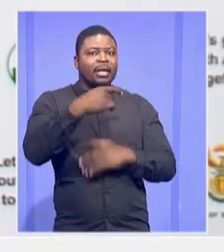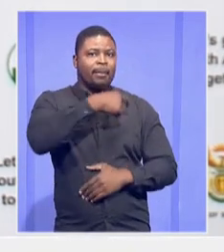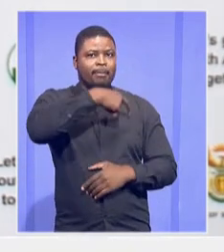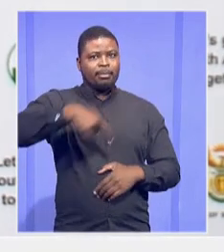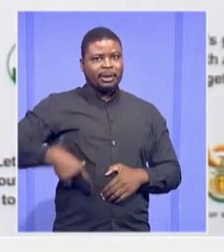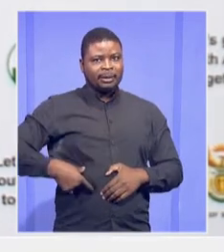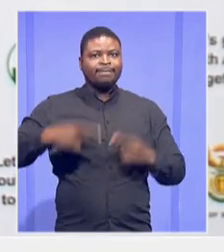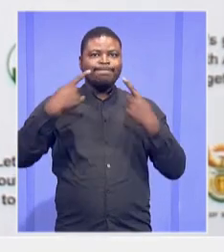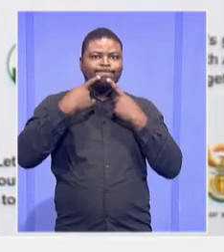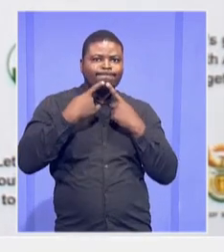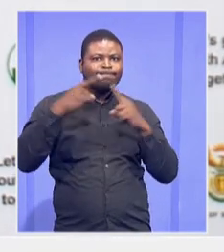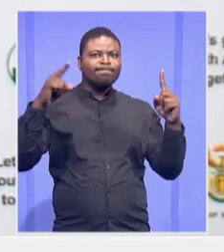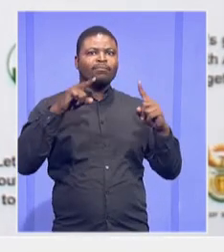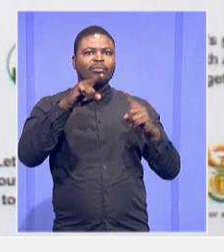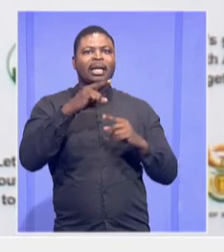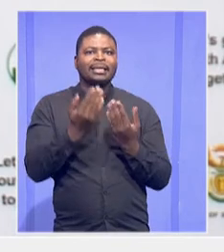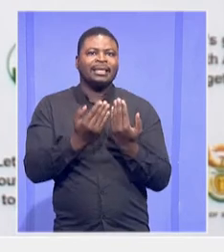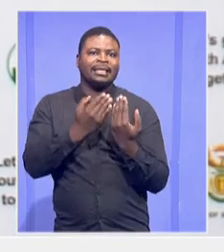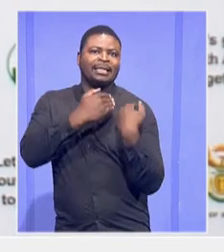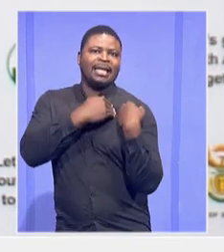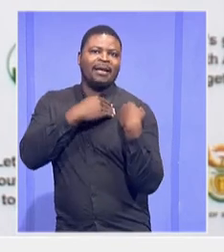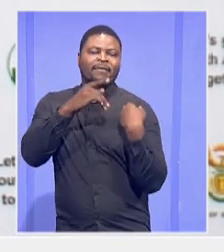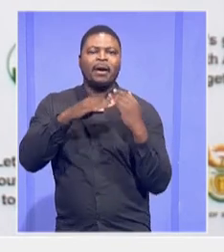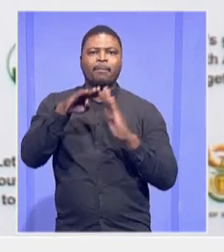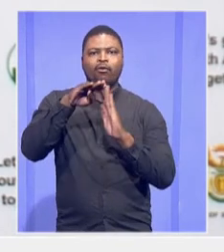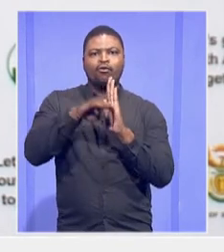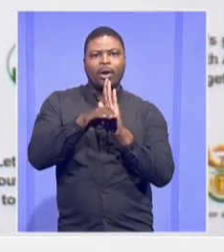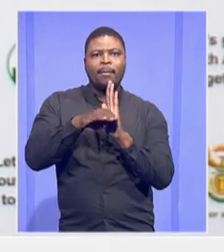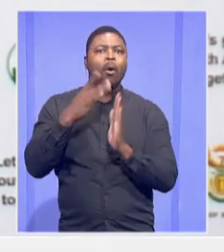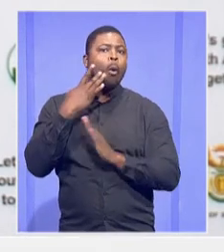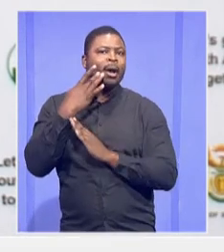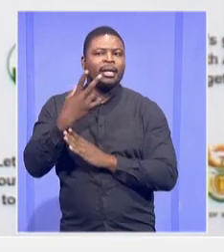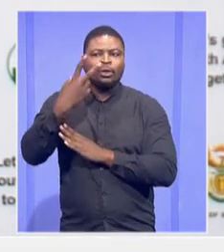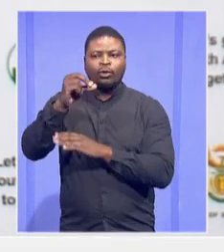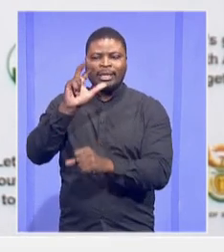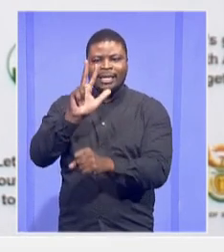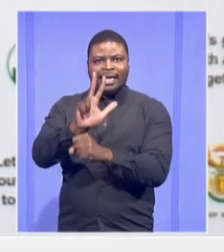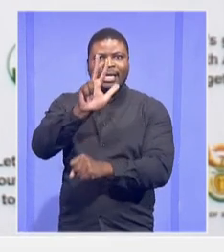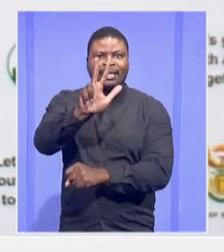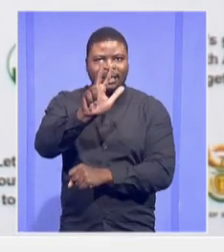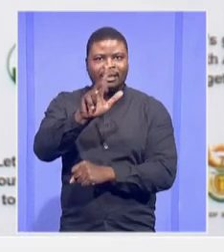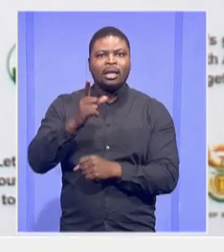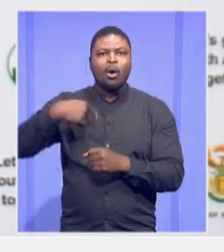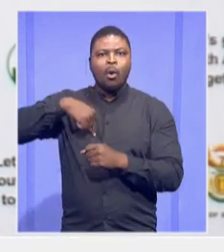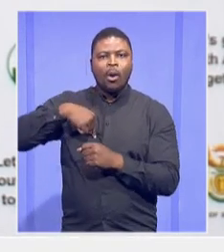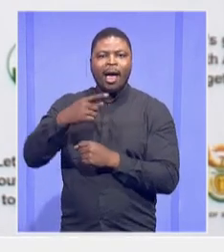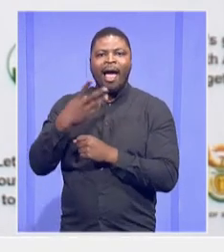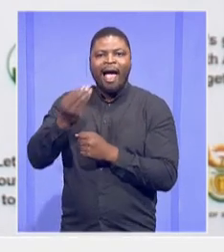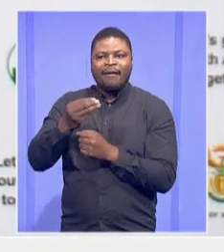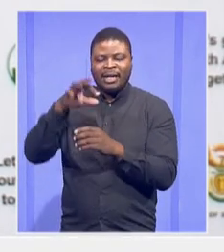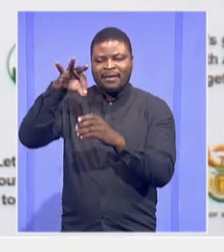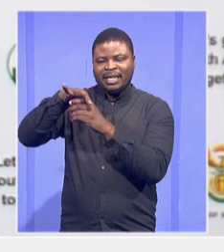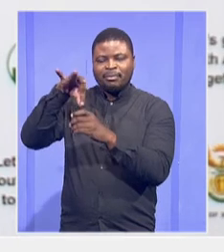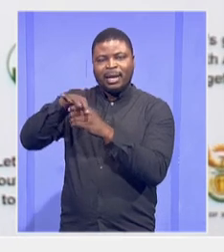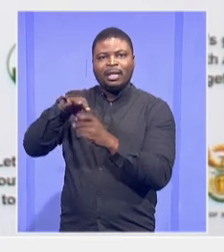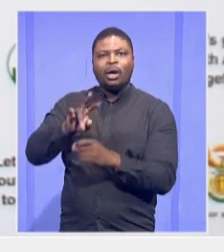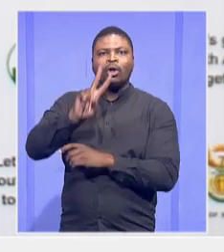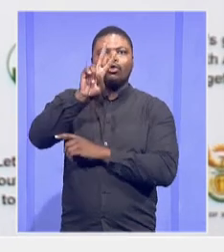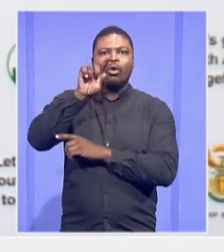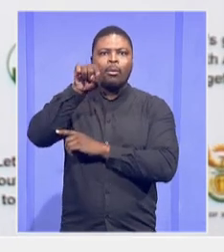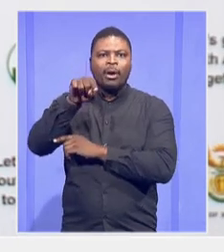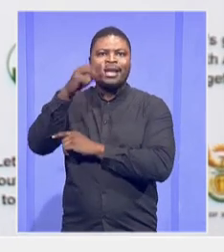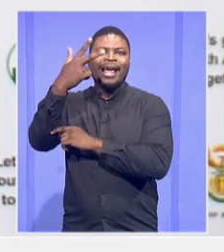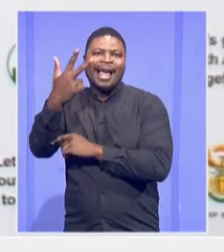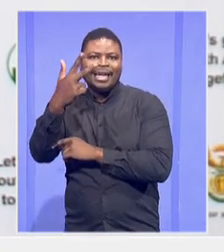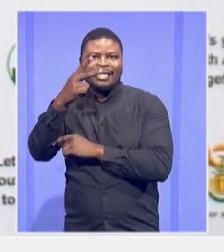in 2018, then made an investment of 2.8 billion rands, which is